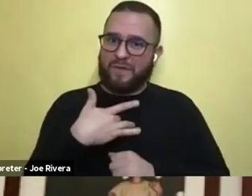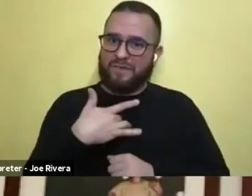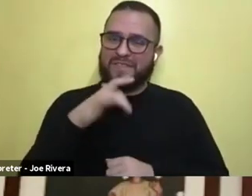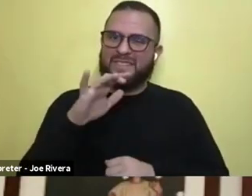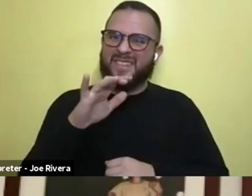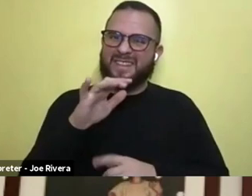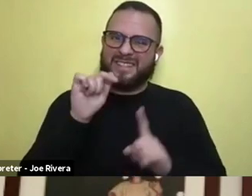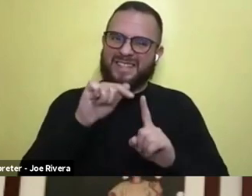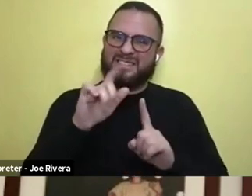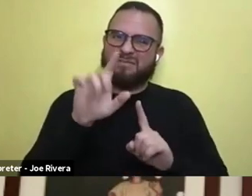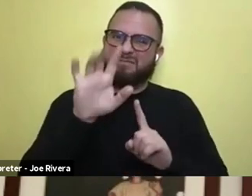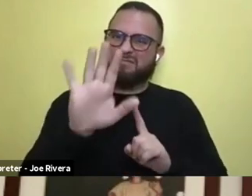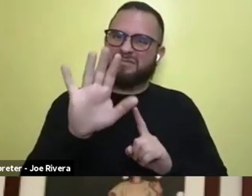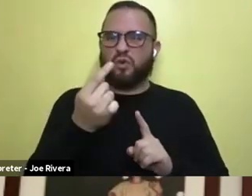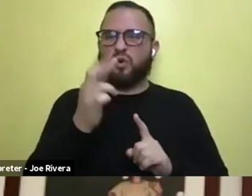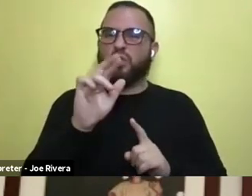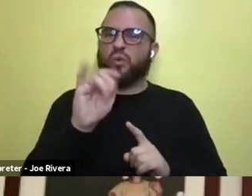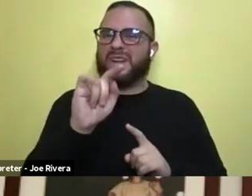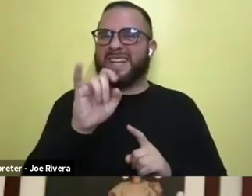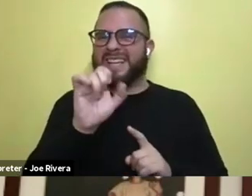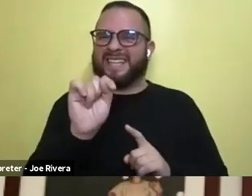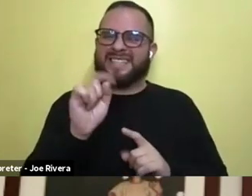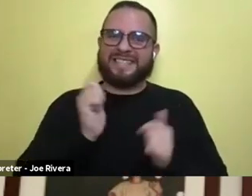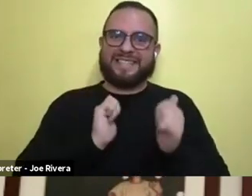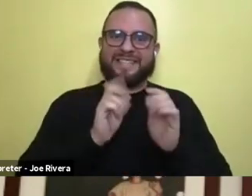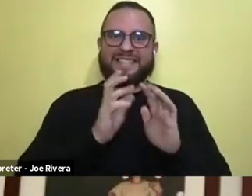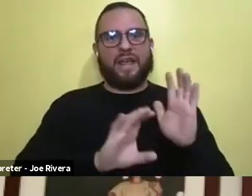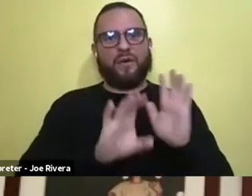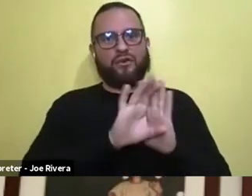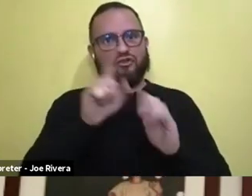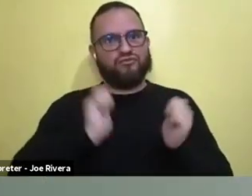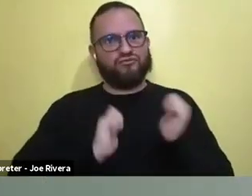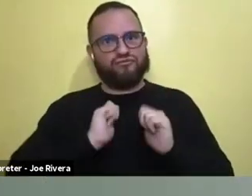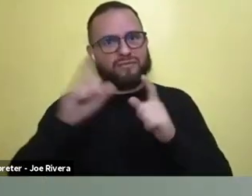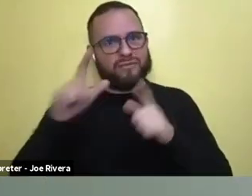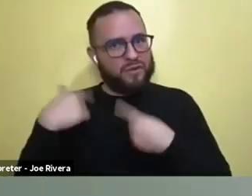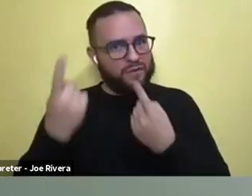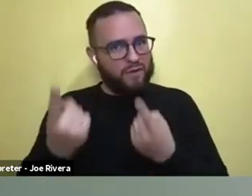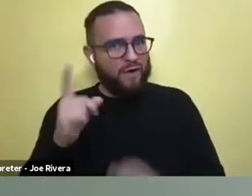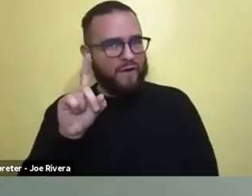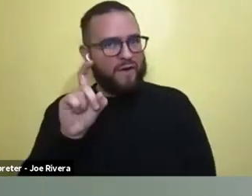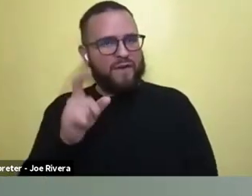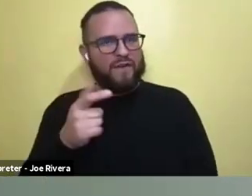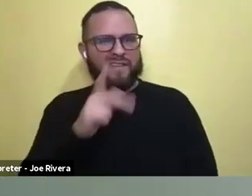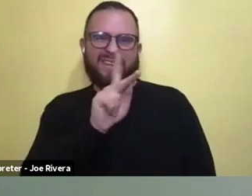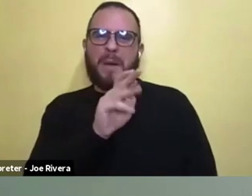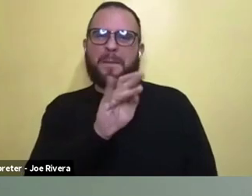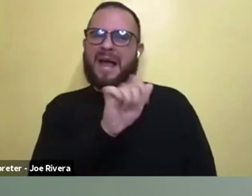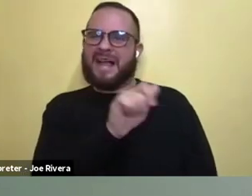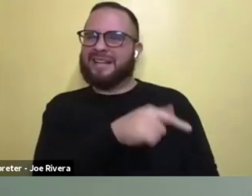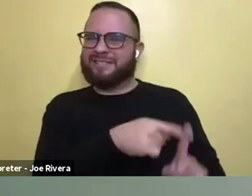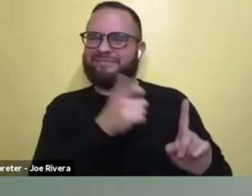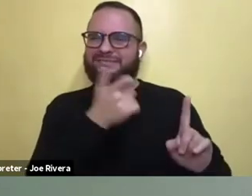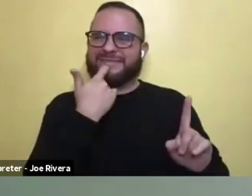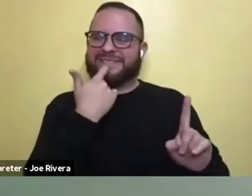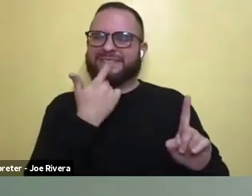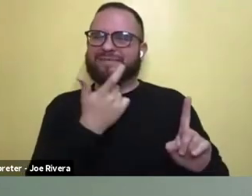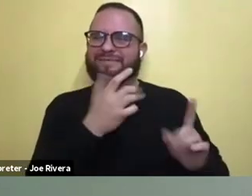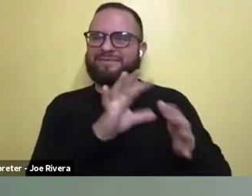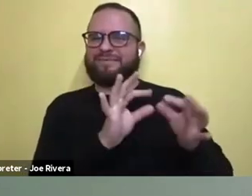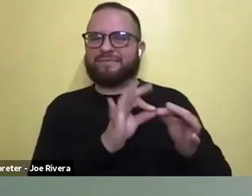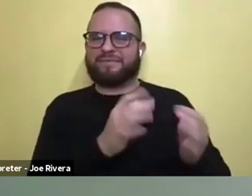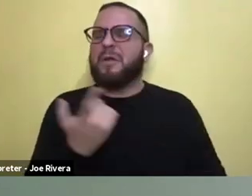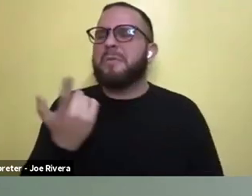you've played so far, building on what Kamiya said? Um, no, it really hasn't. Um,